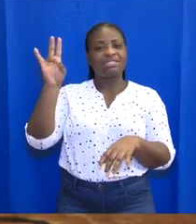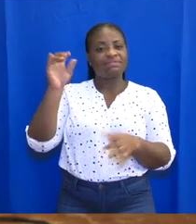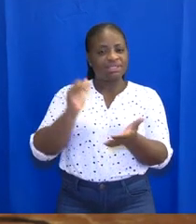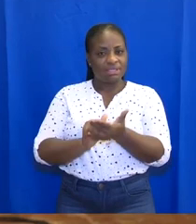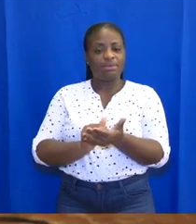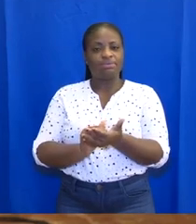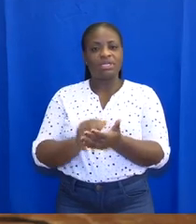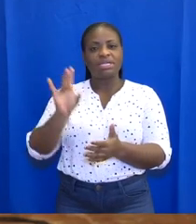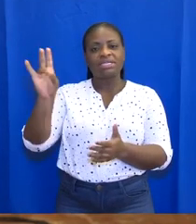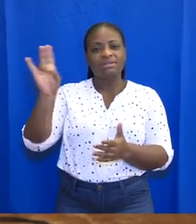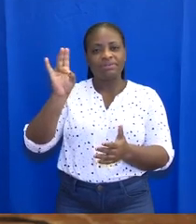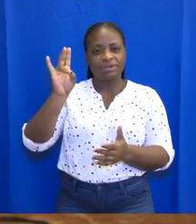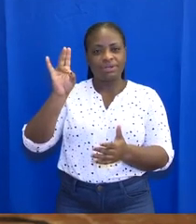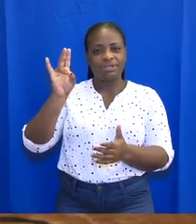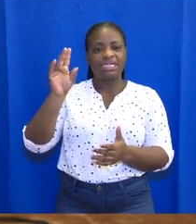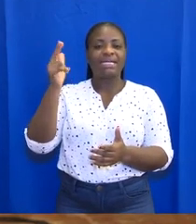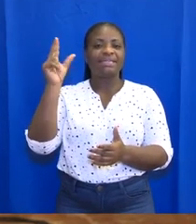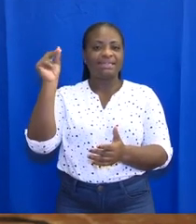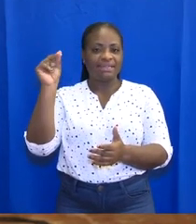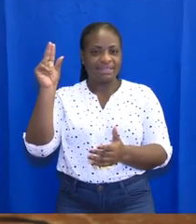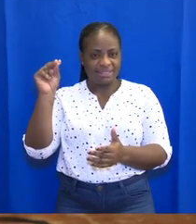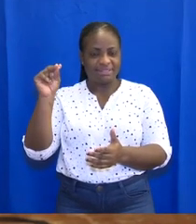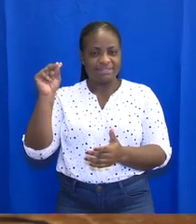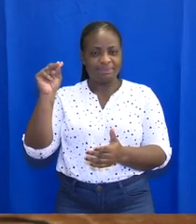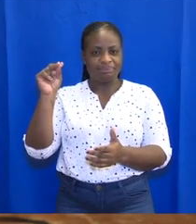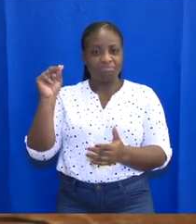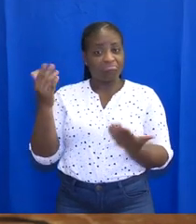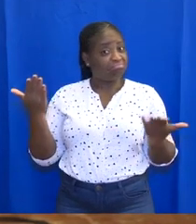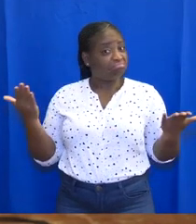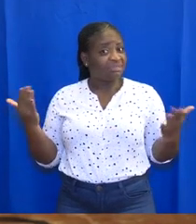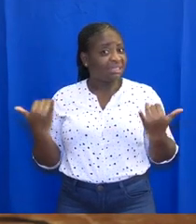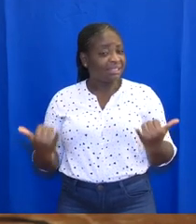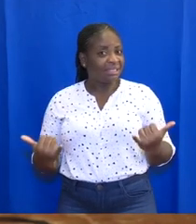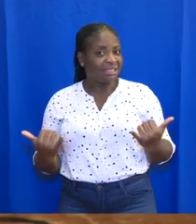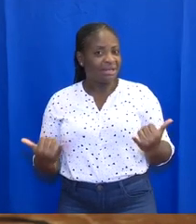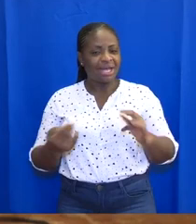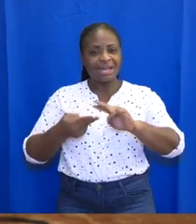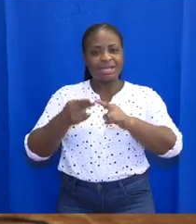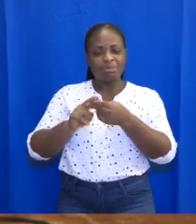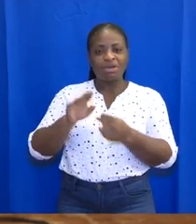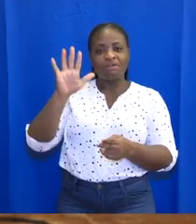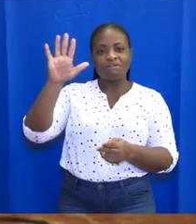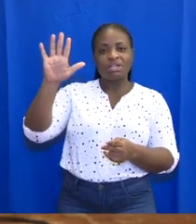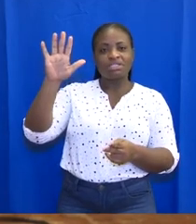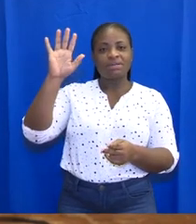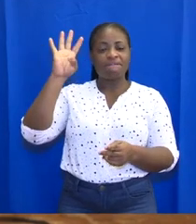,730. So far, a total of 45